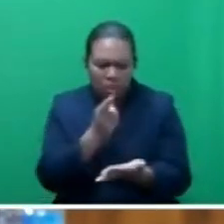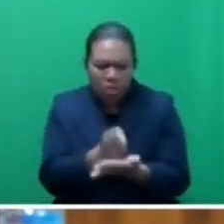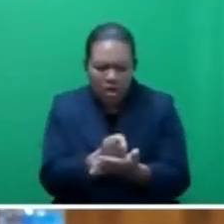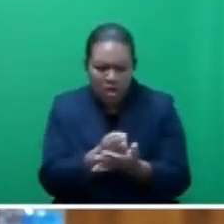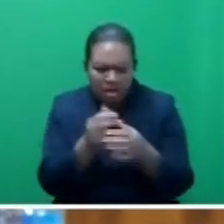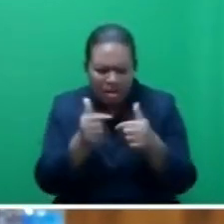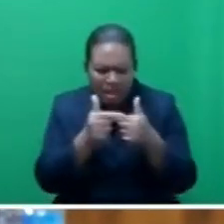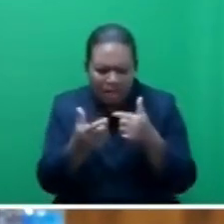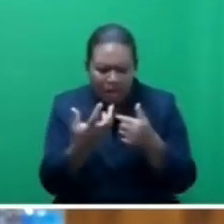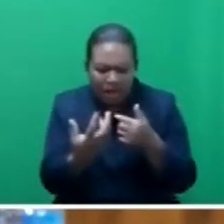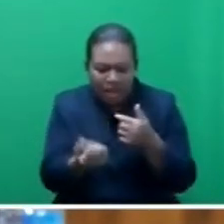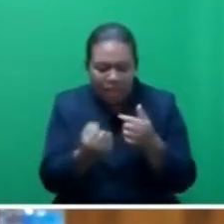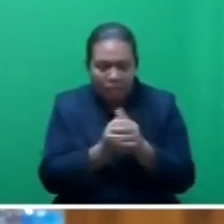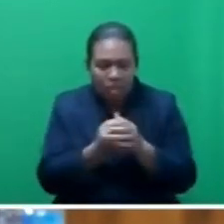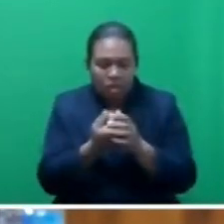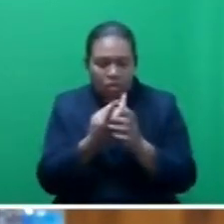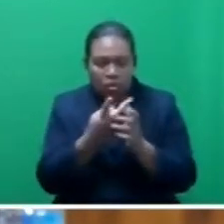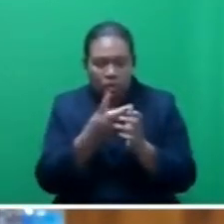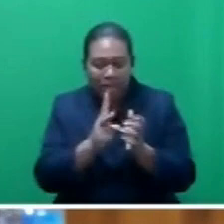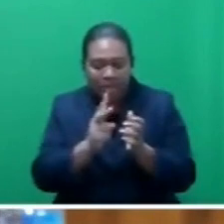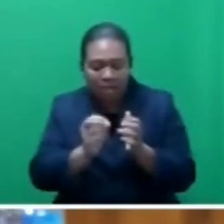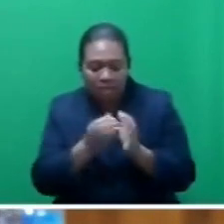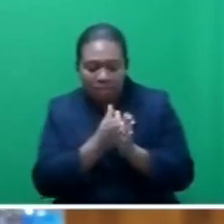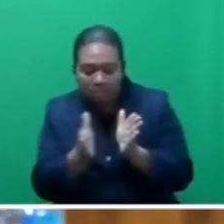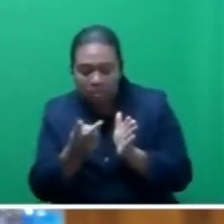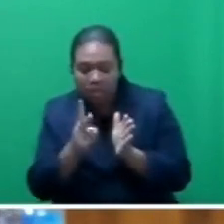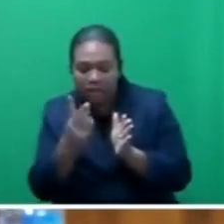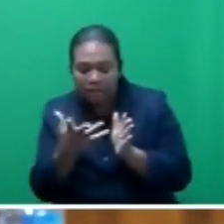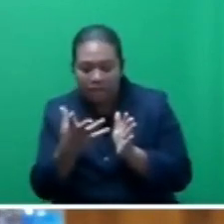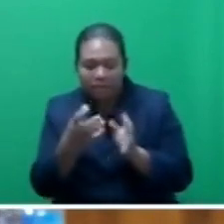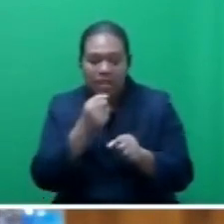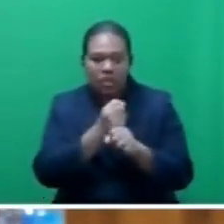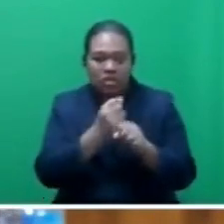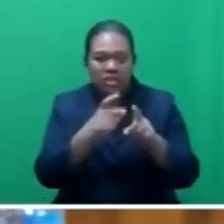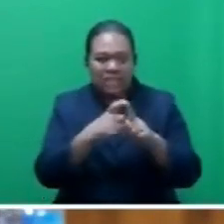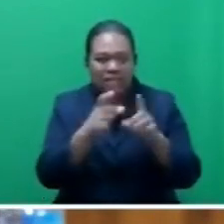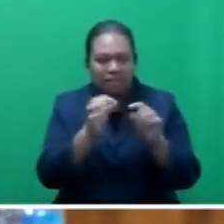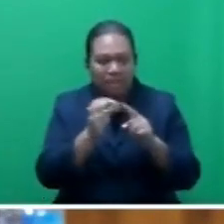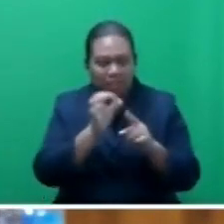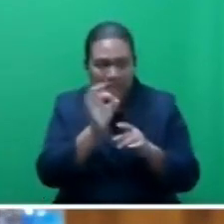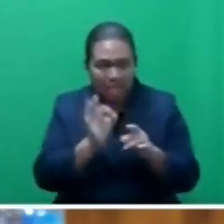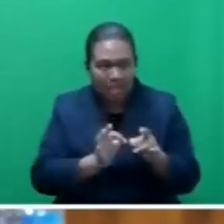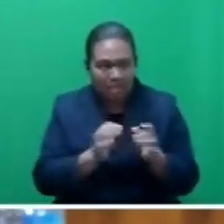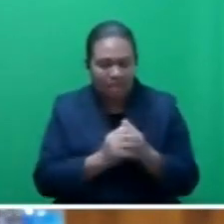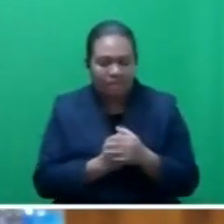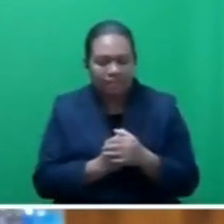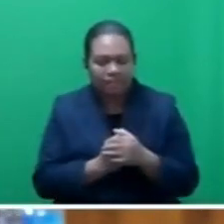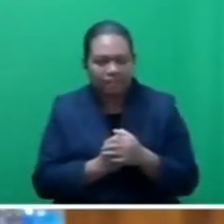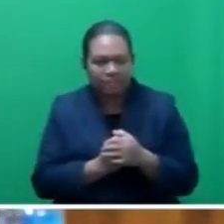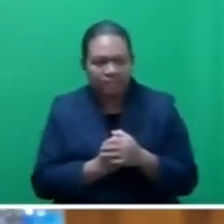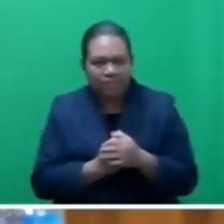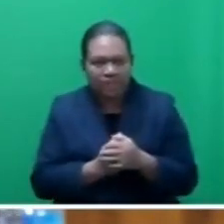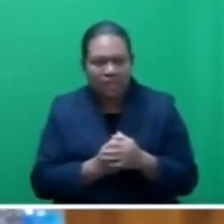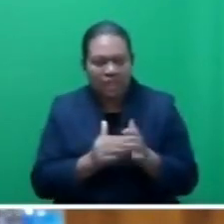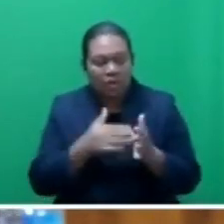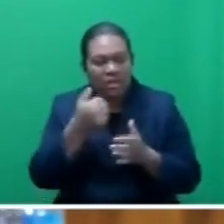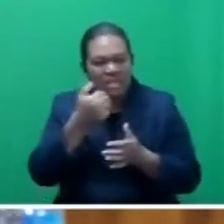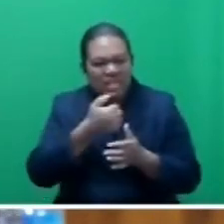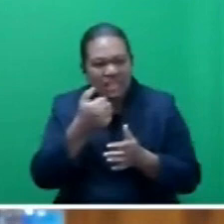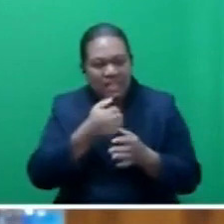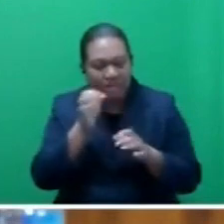of 20 to 25 per cent of GDP, investment ratio of 20 to 25 per cent of GDP? We are around 16 per cent.